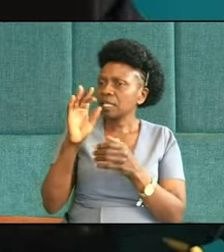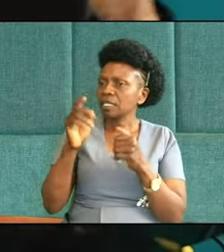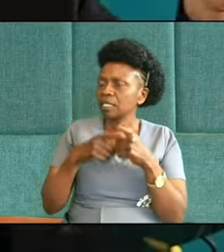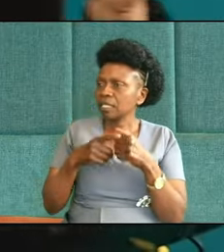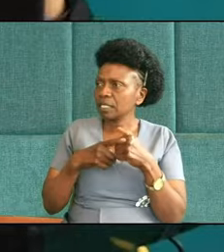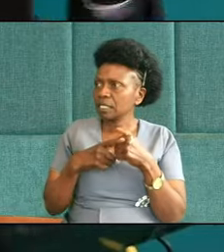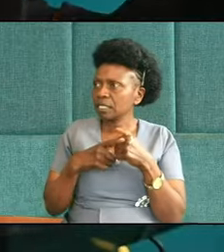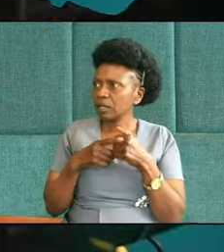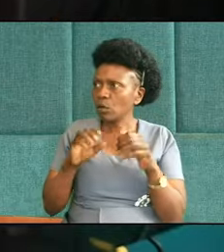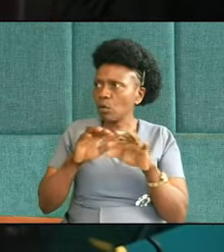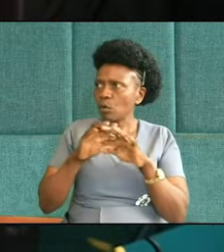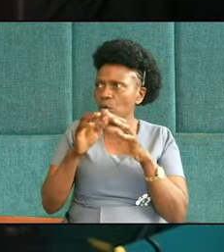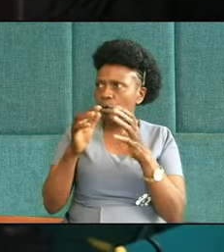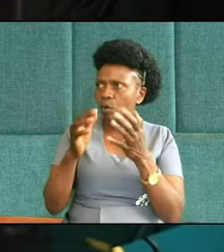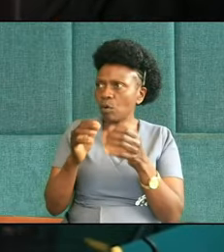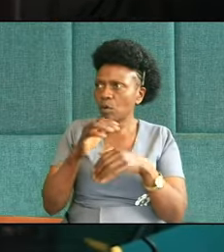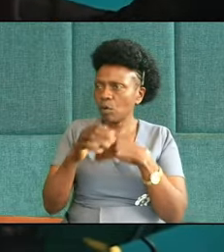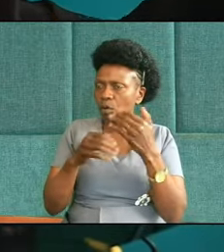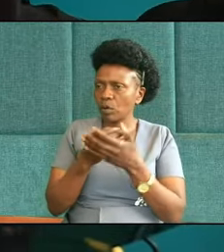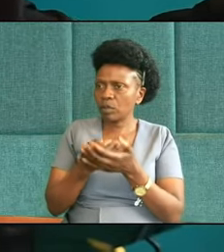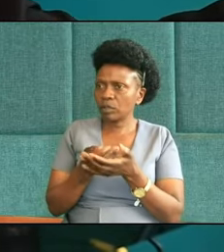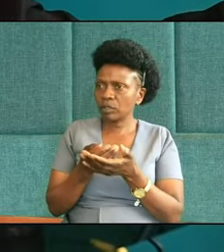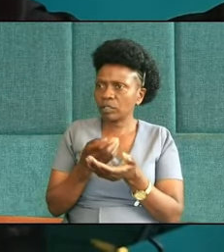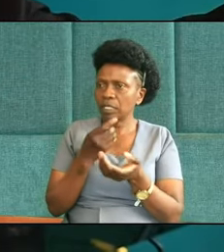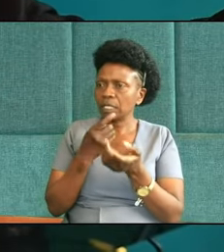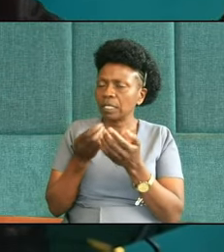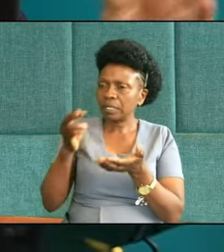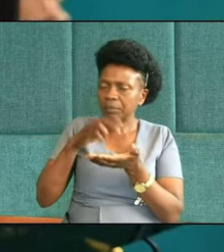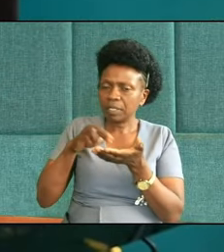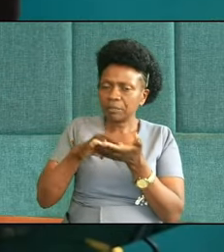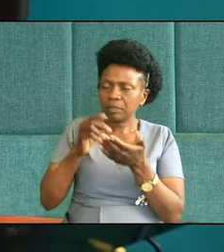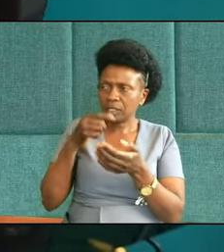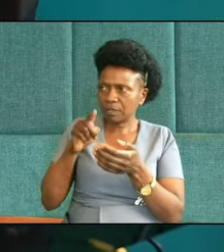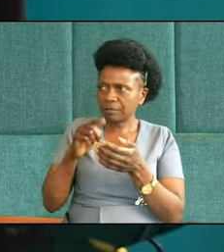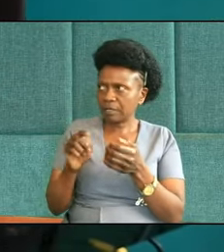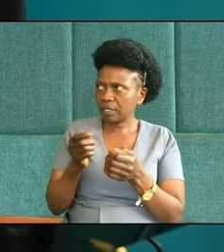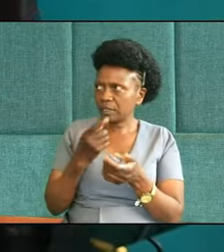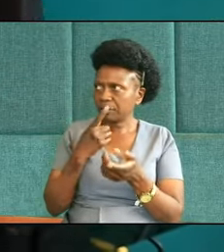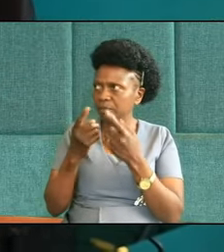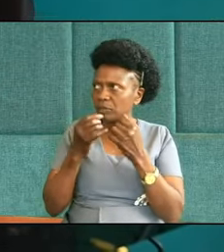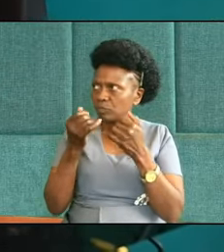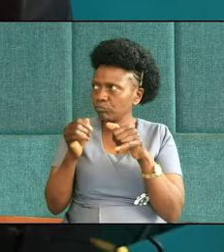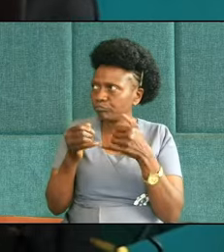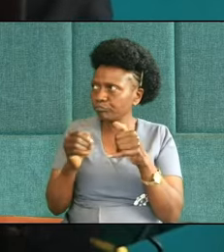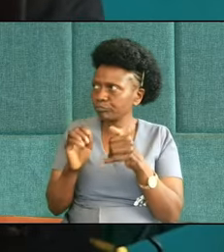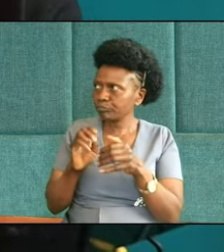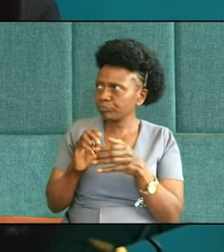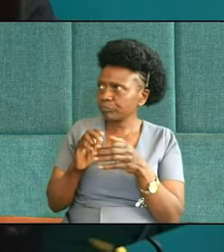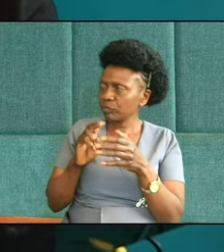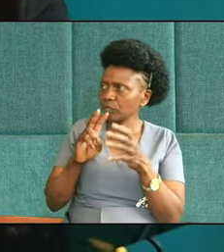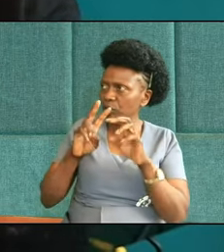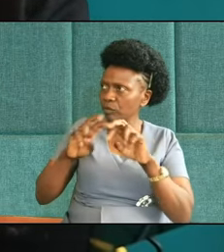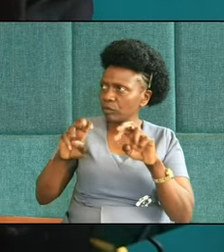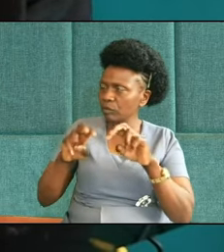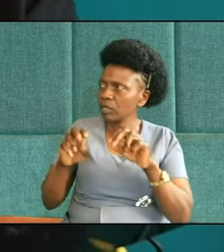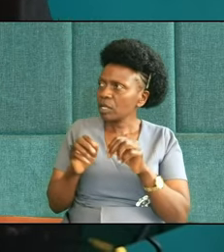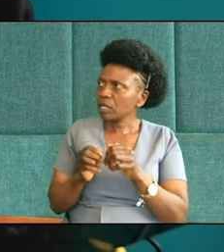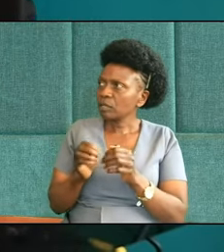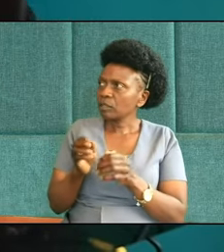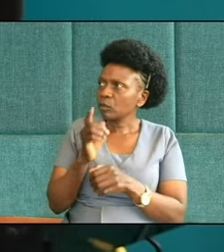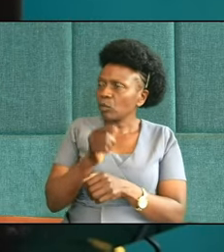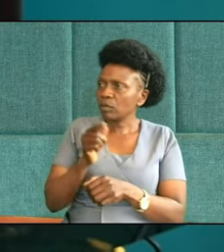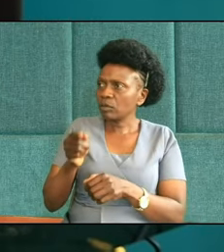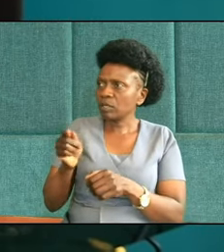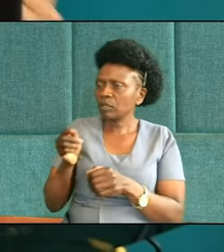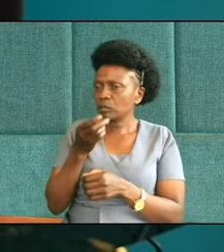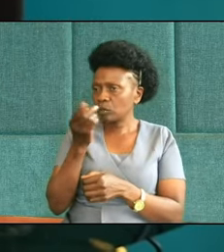37, are almost an echo of themselves. Can you see that? I have color-coded it, so that you can see it more easily. My wife is